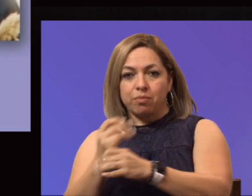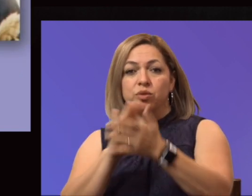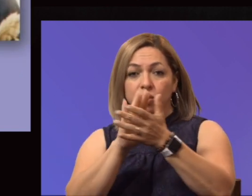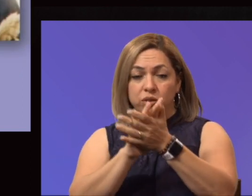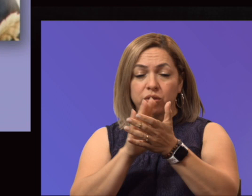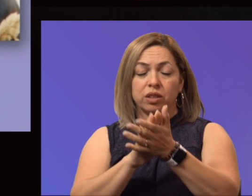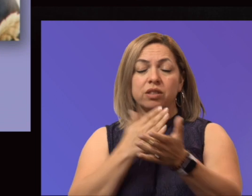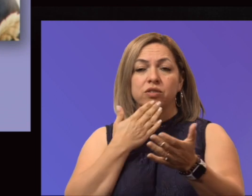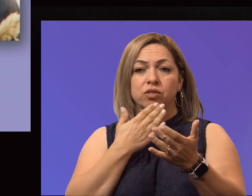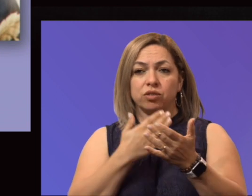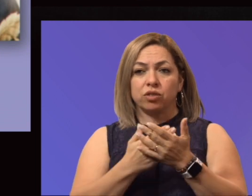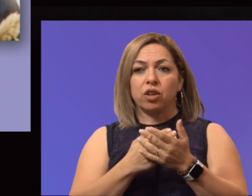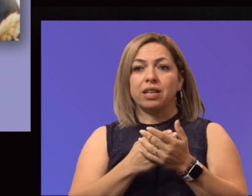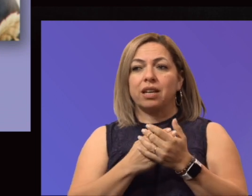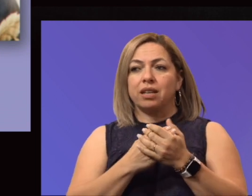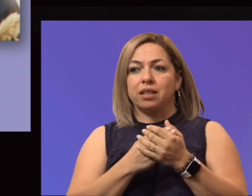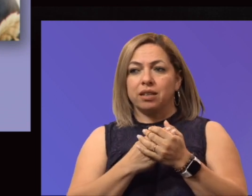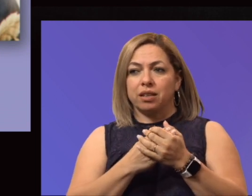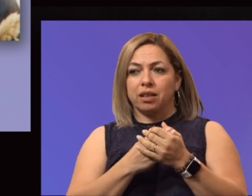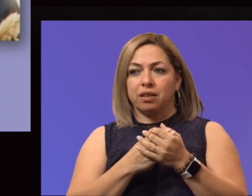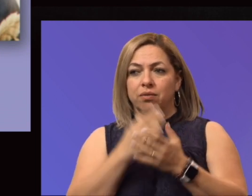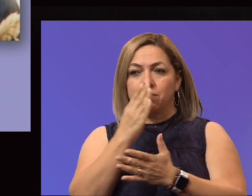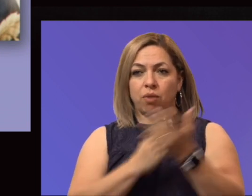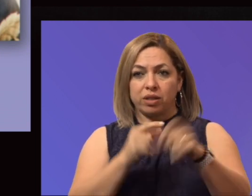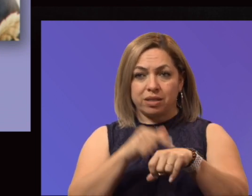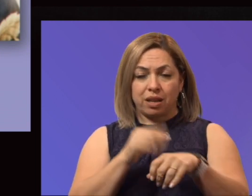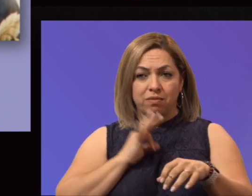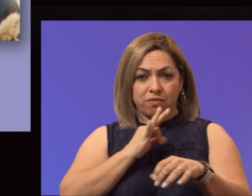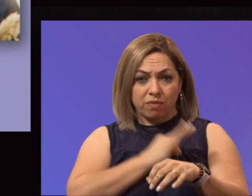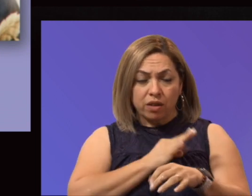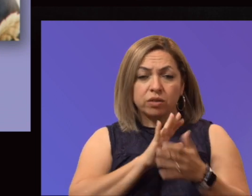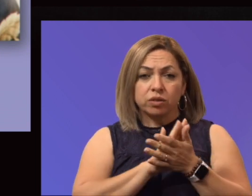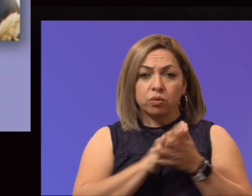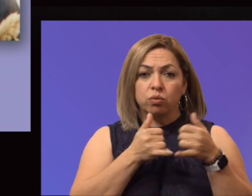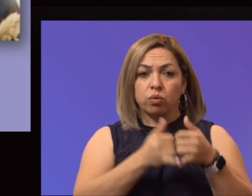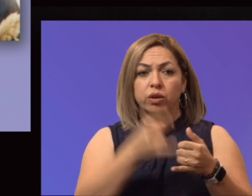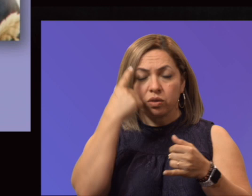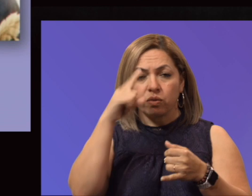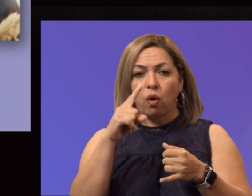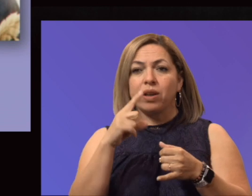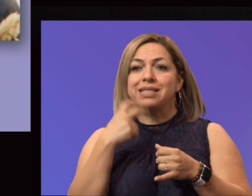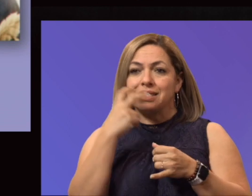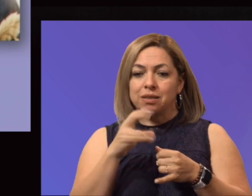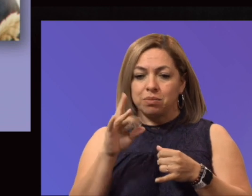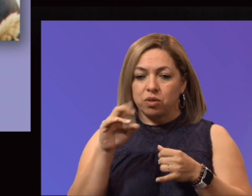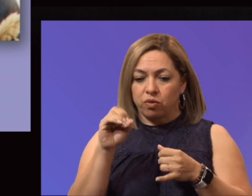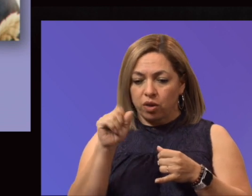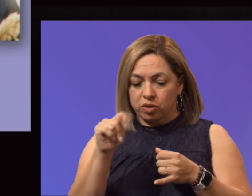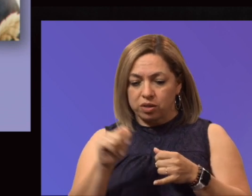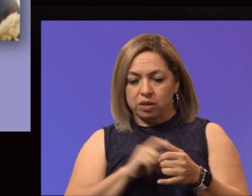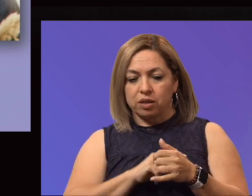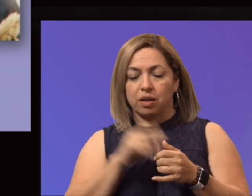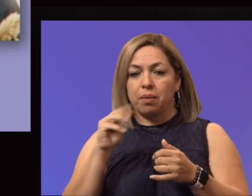Faculty Excellence Awards. Adjunct Faculty for Speech, Ms. Frost. Dr. Martinez, an